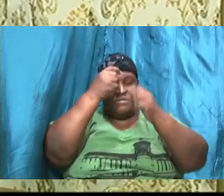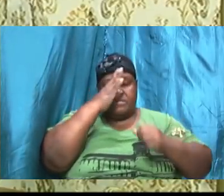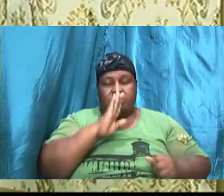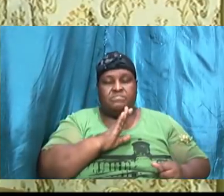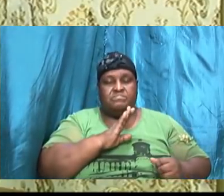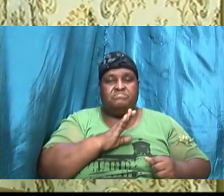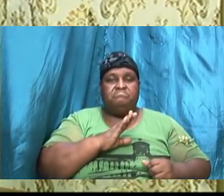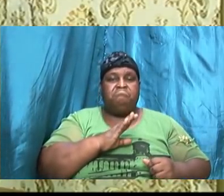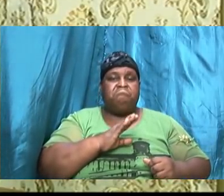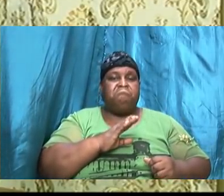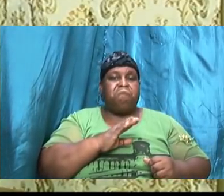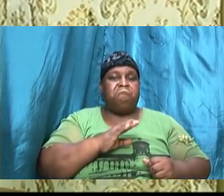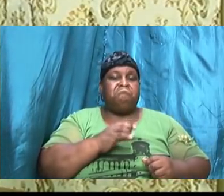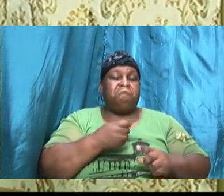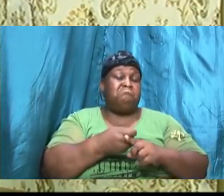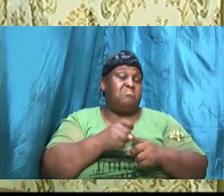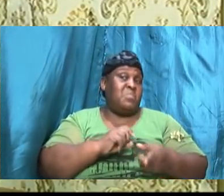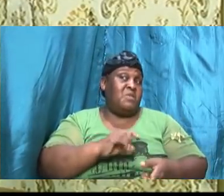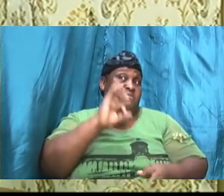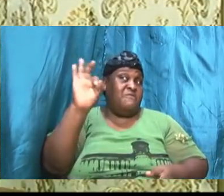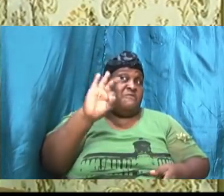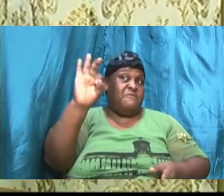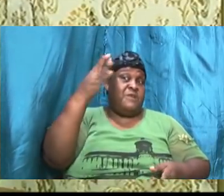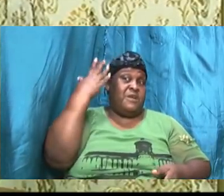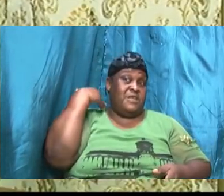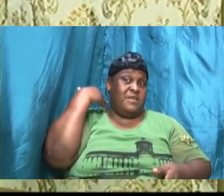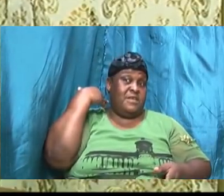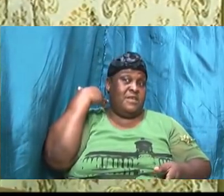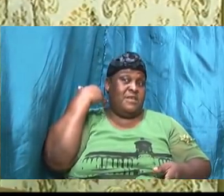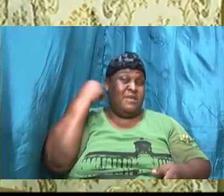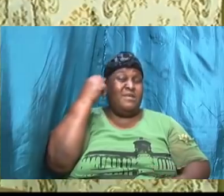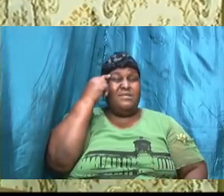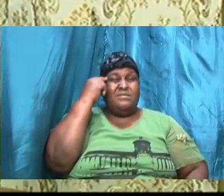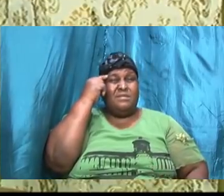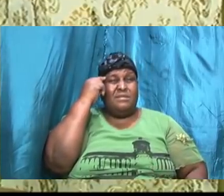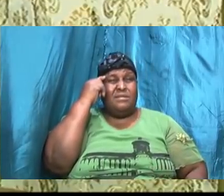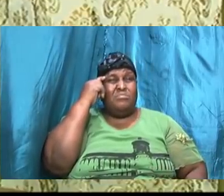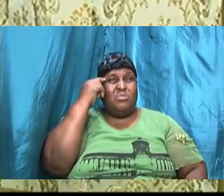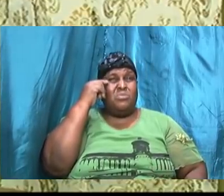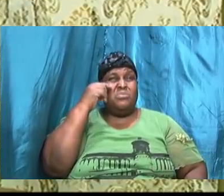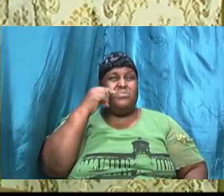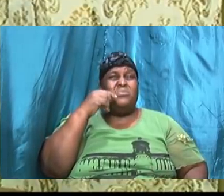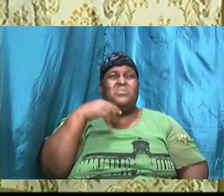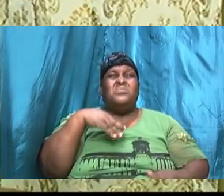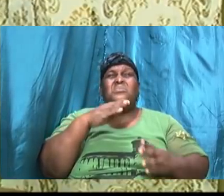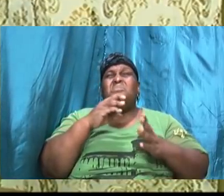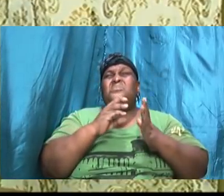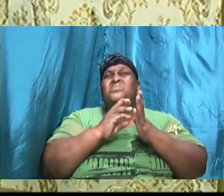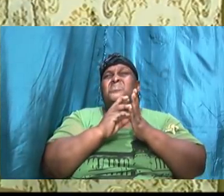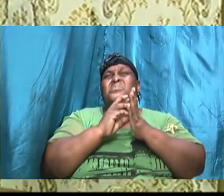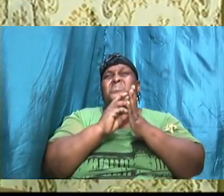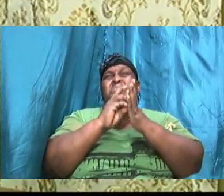Friday, you know, there's just this thought about the will and abiding in the will of God. and